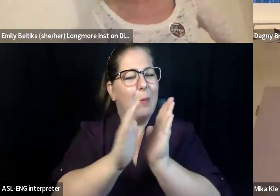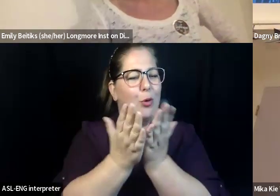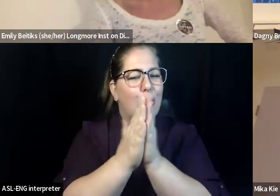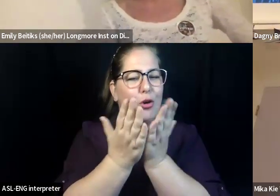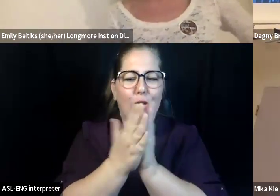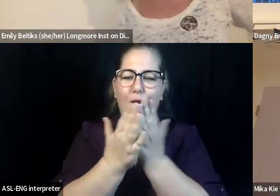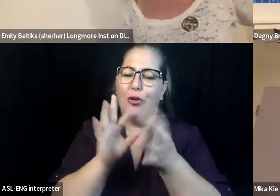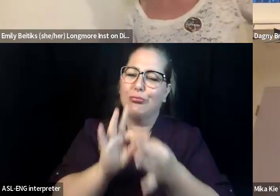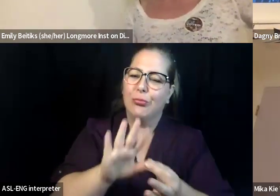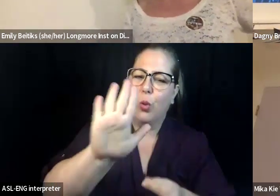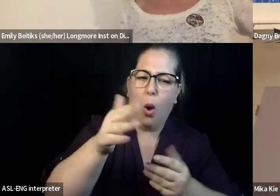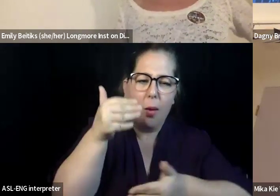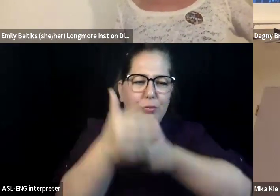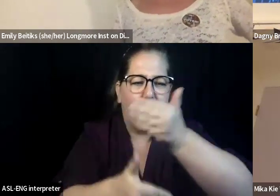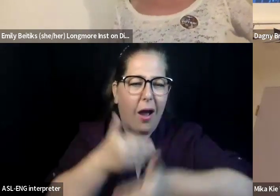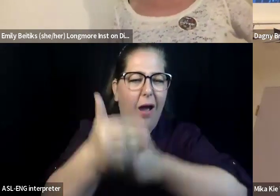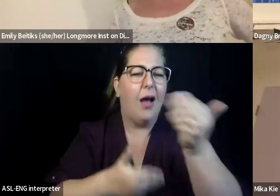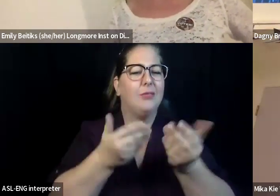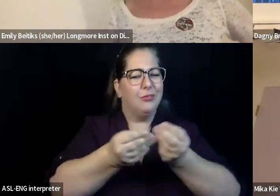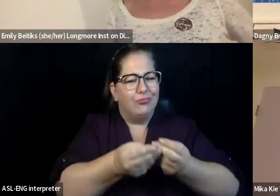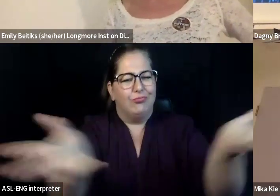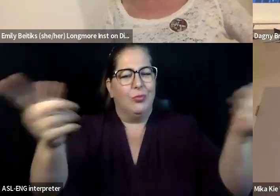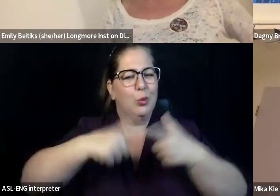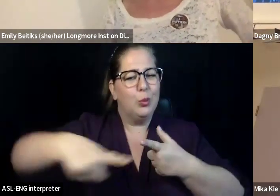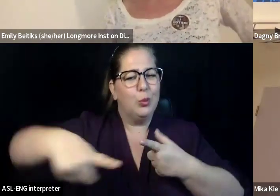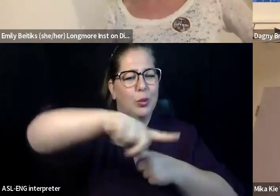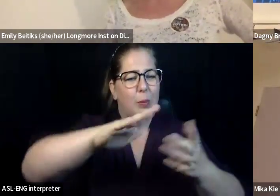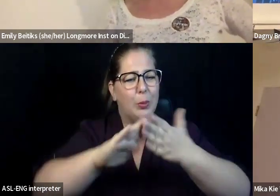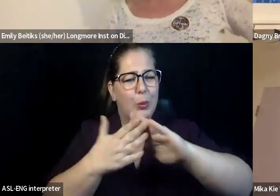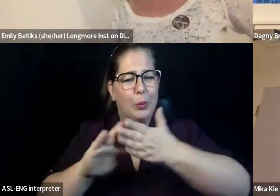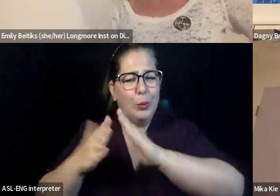campuses and Liz says, Leroy, maybe you should write that book.